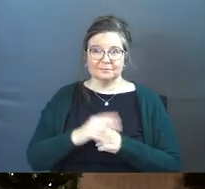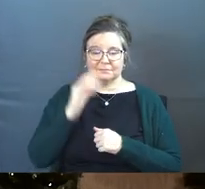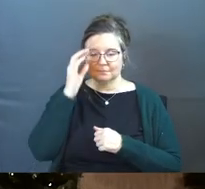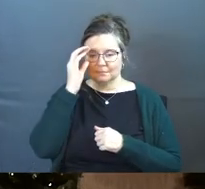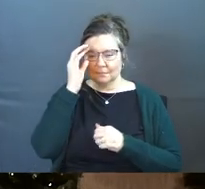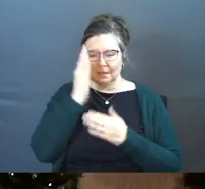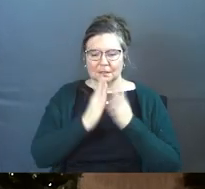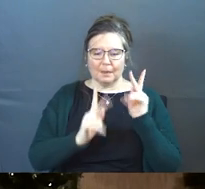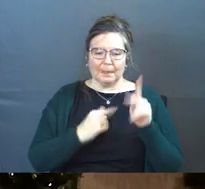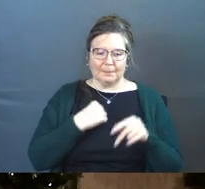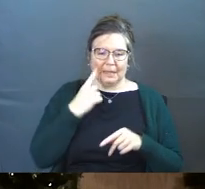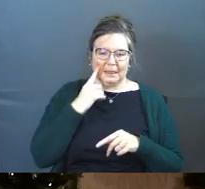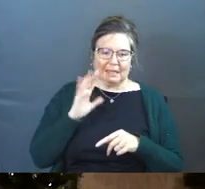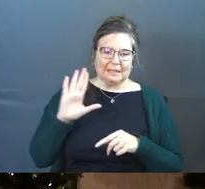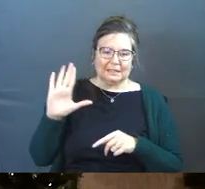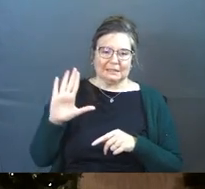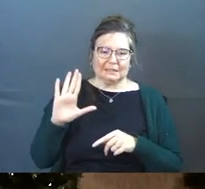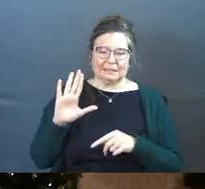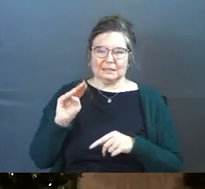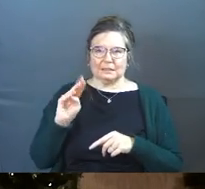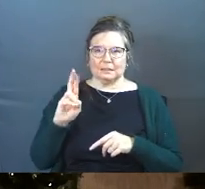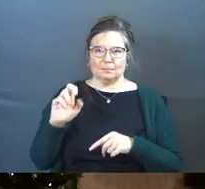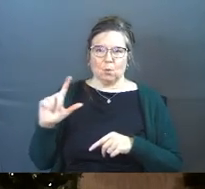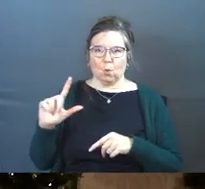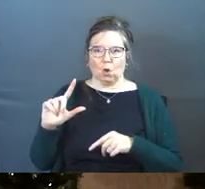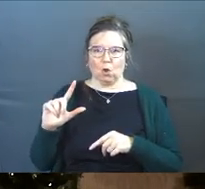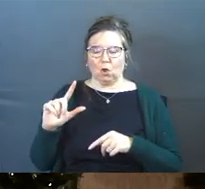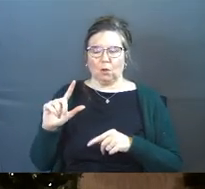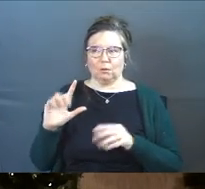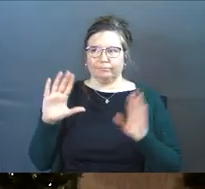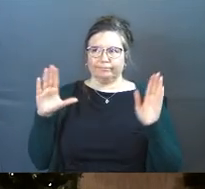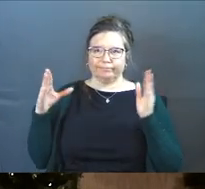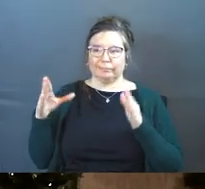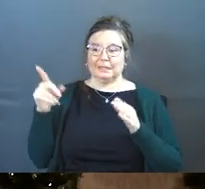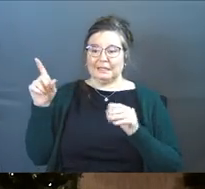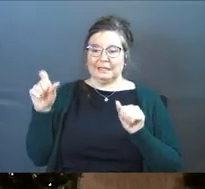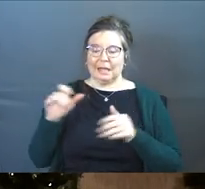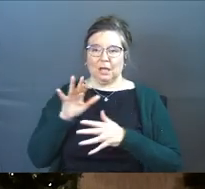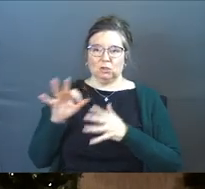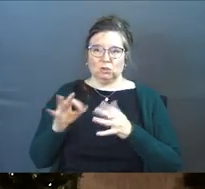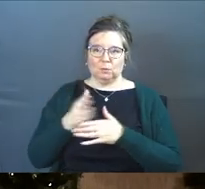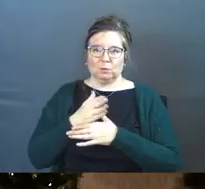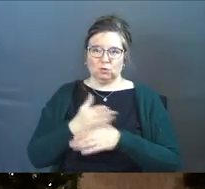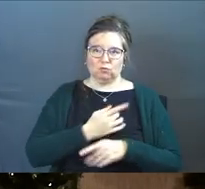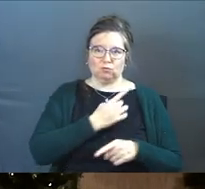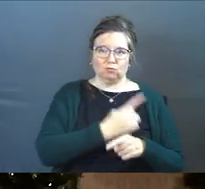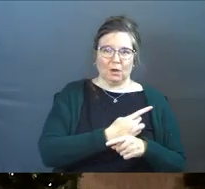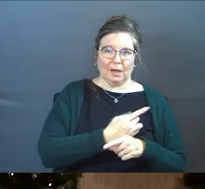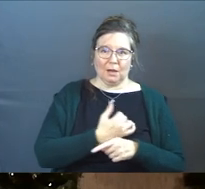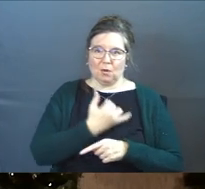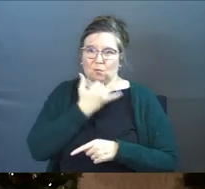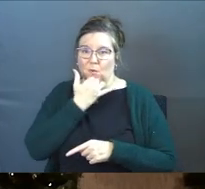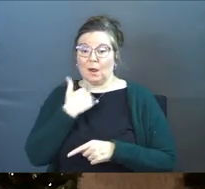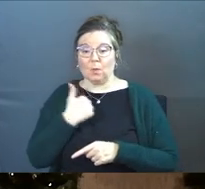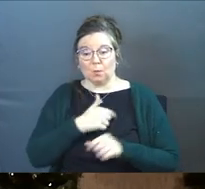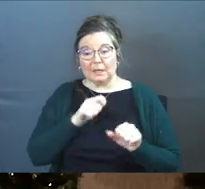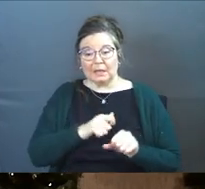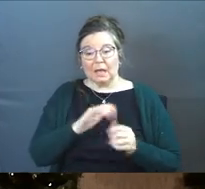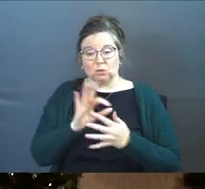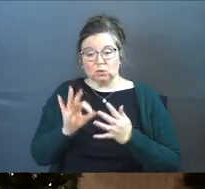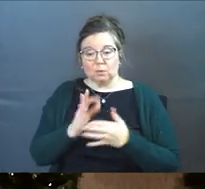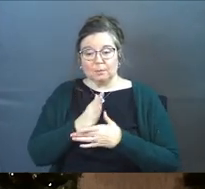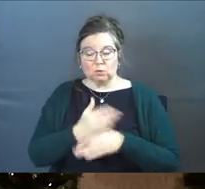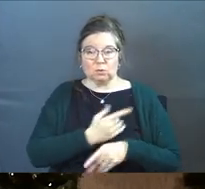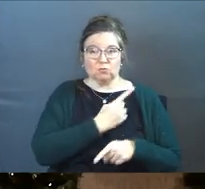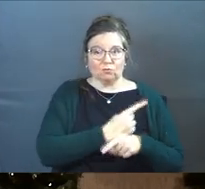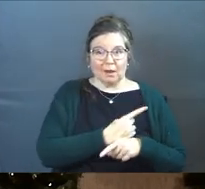Some people think that it is his moral agency. The fact that he can choose between right and wrong and we can choose